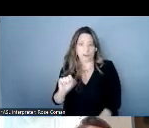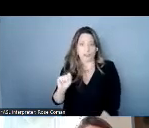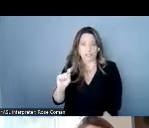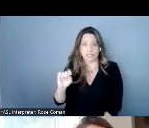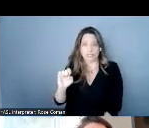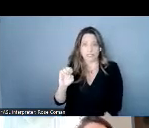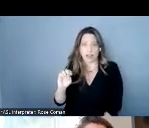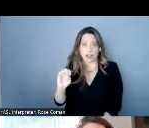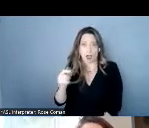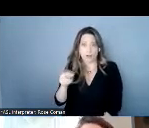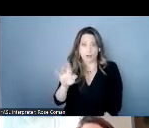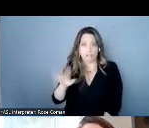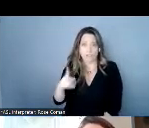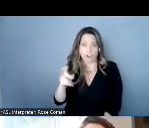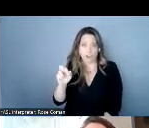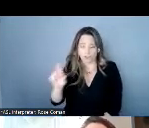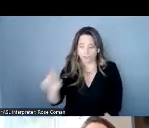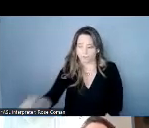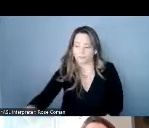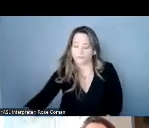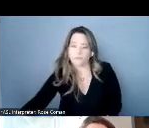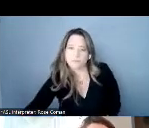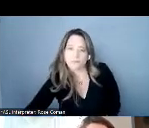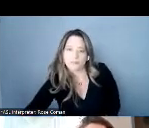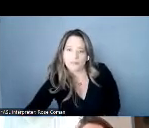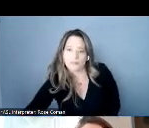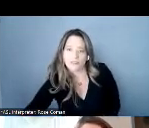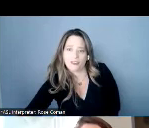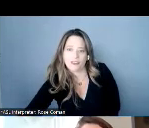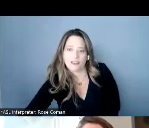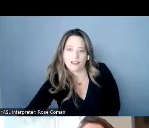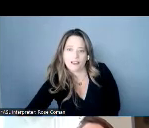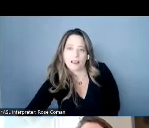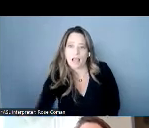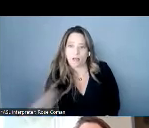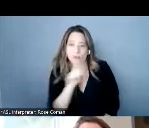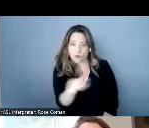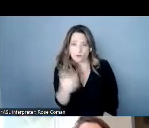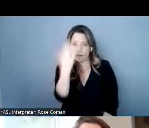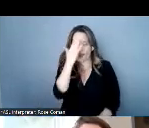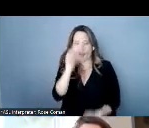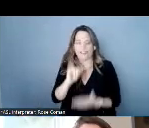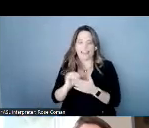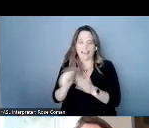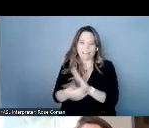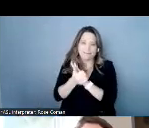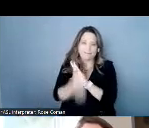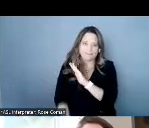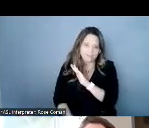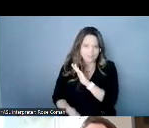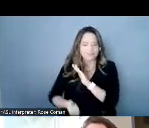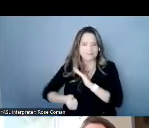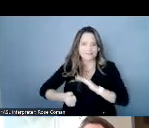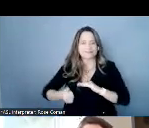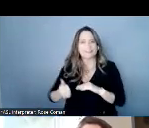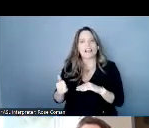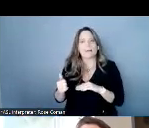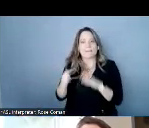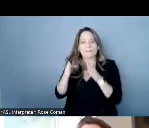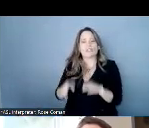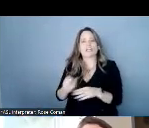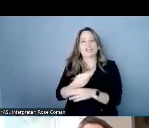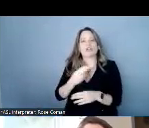as many of you on this call know is a highly trained individual who uses a corded keyboard to type in